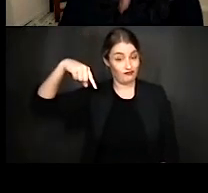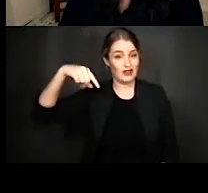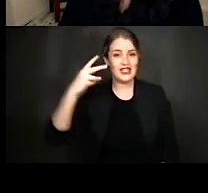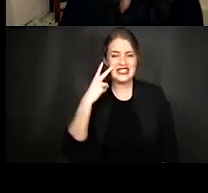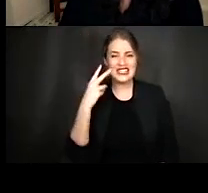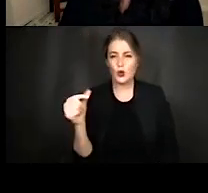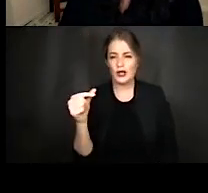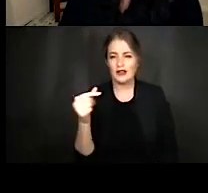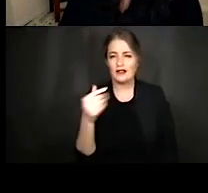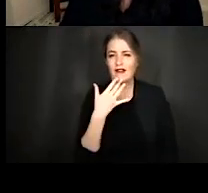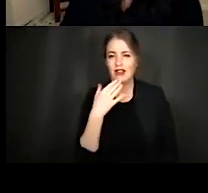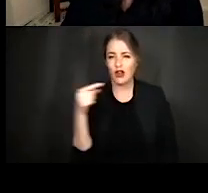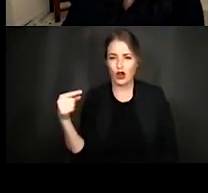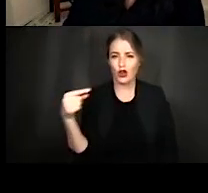in green,